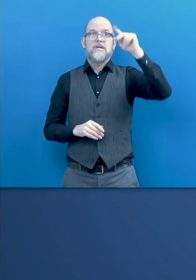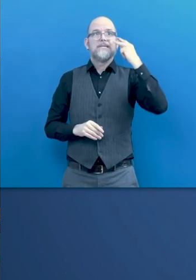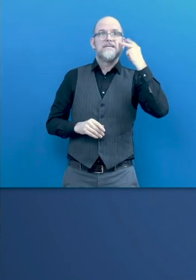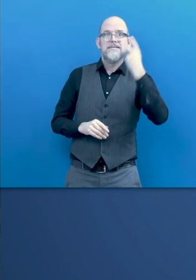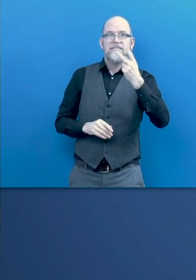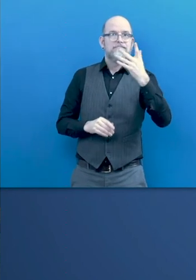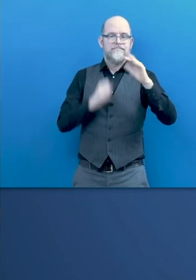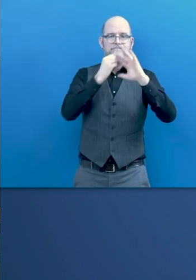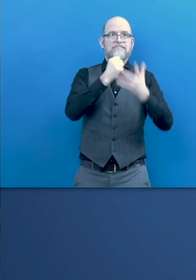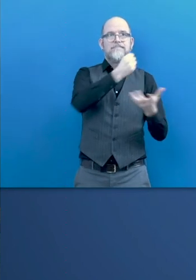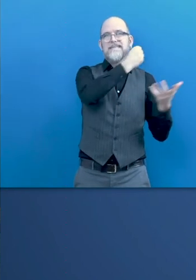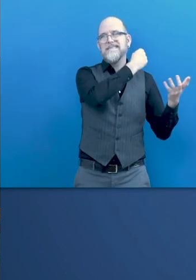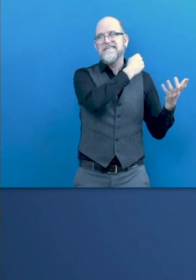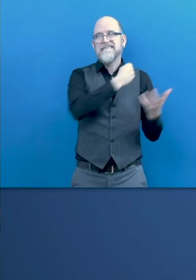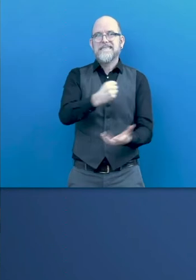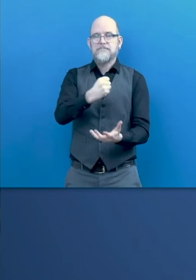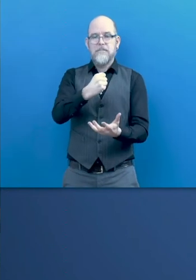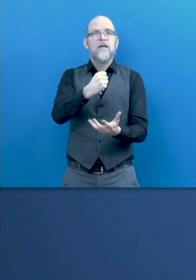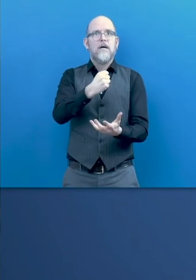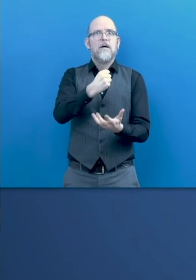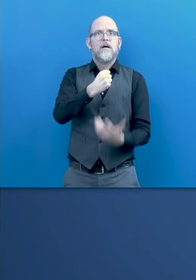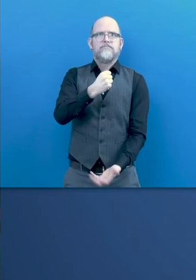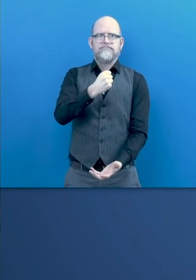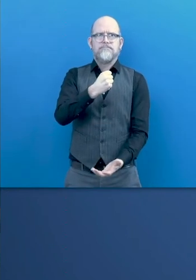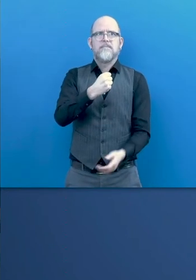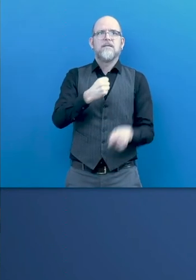an amount of funds for reconstruction.